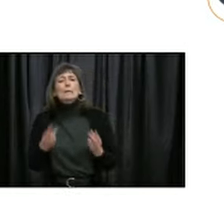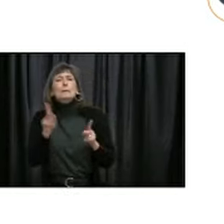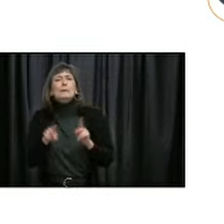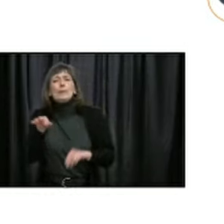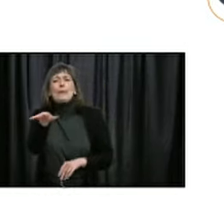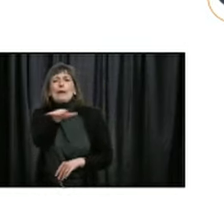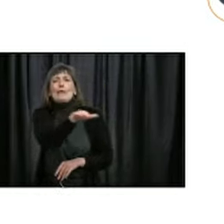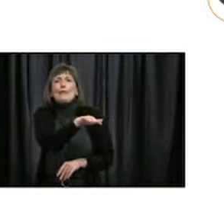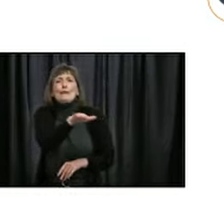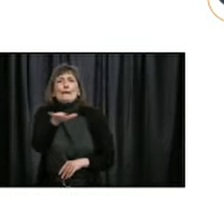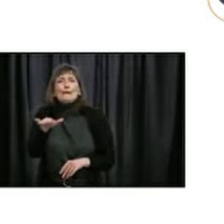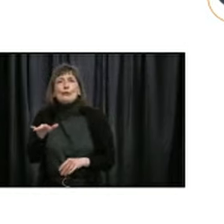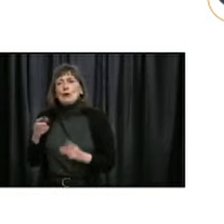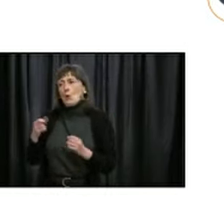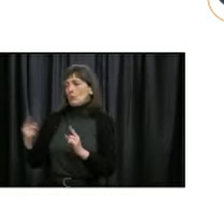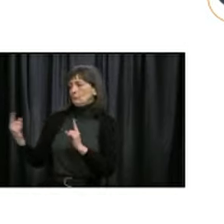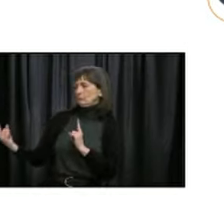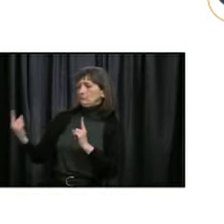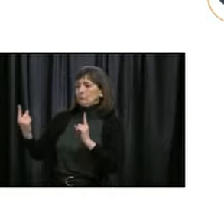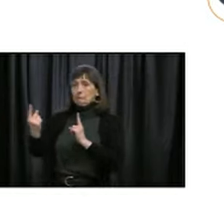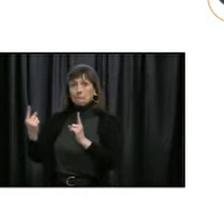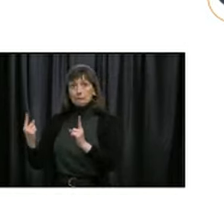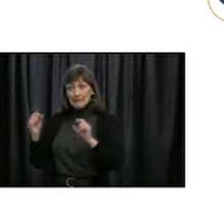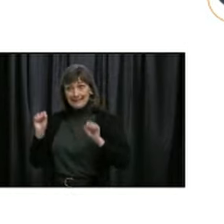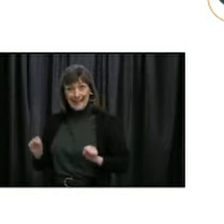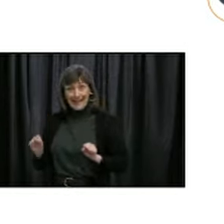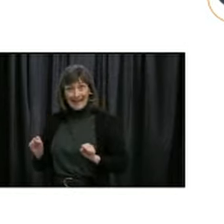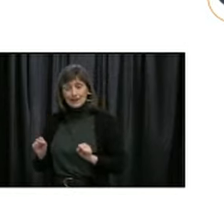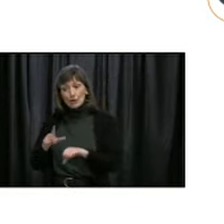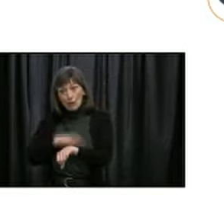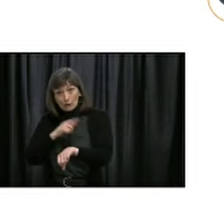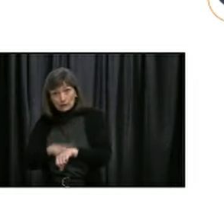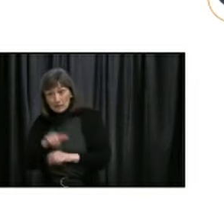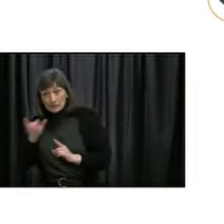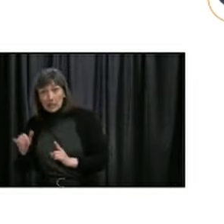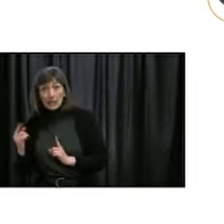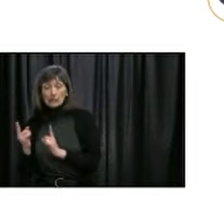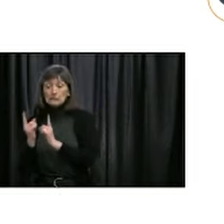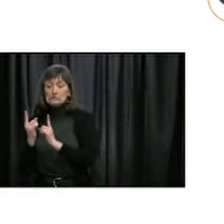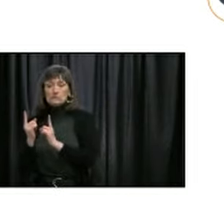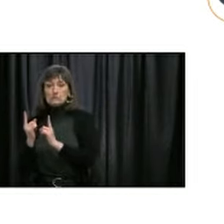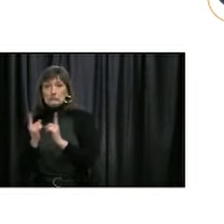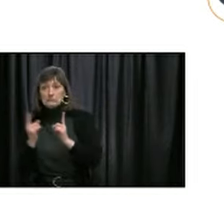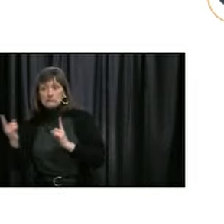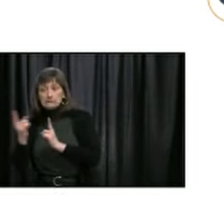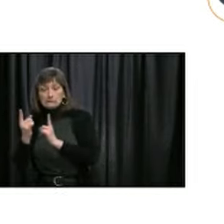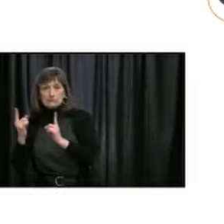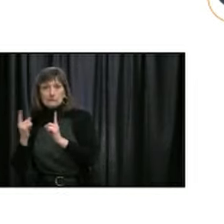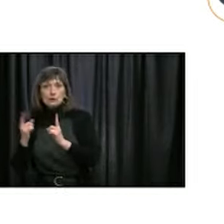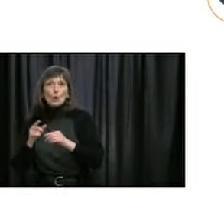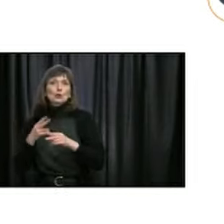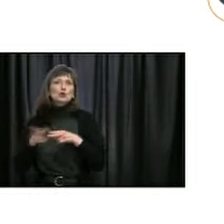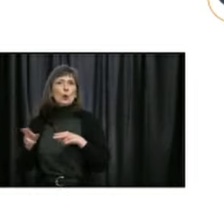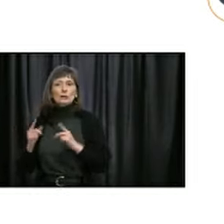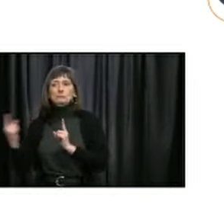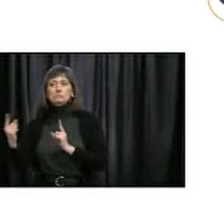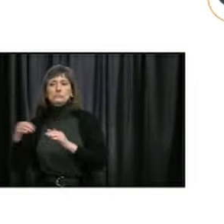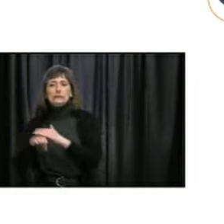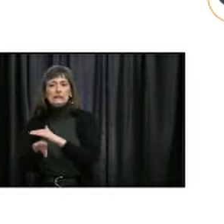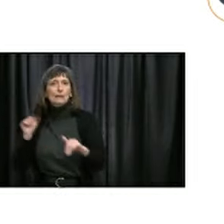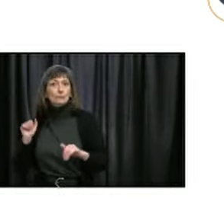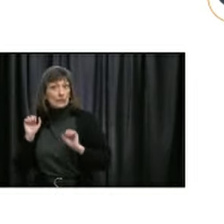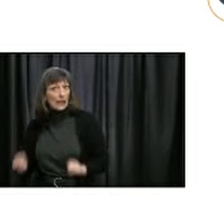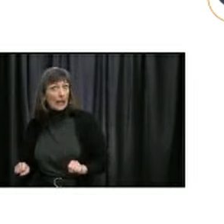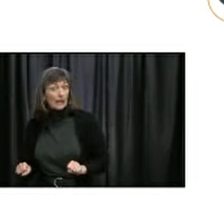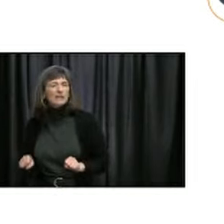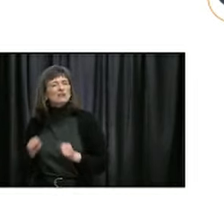contact is. So how close are you together? How long are you together? And then we also want to determine, can the business or activity put some measures in